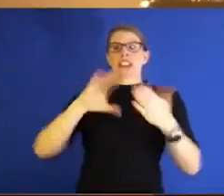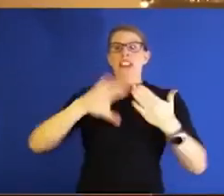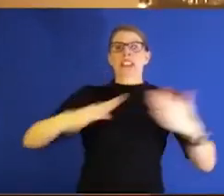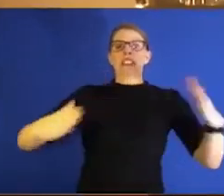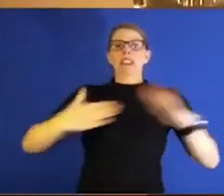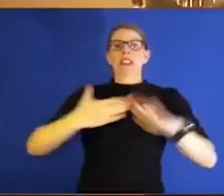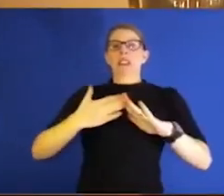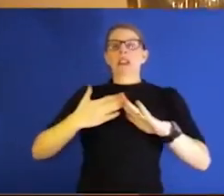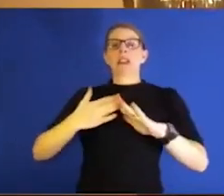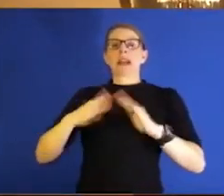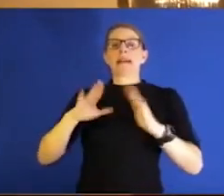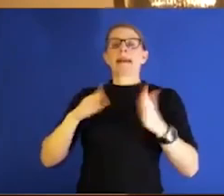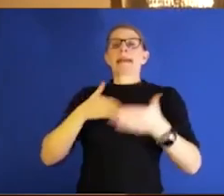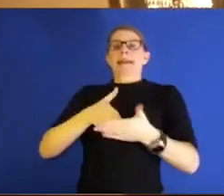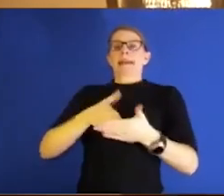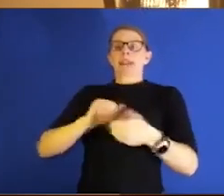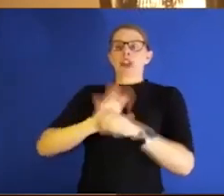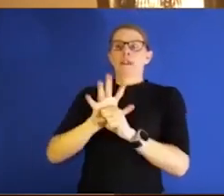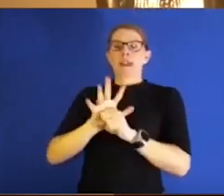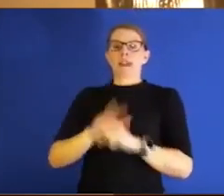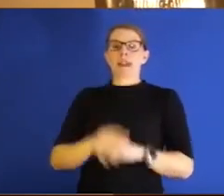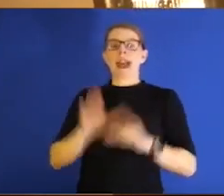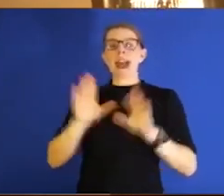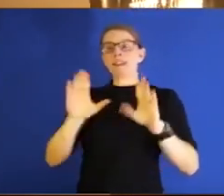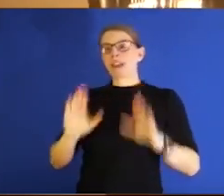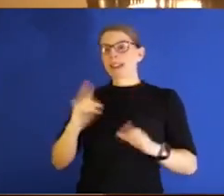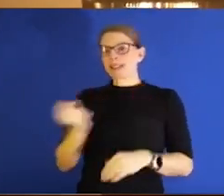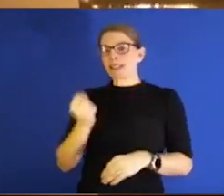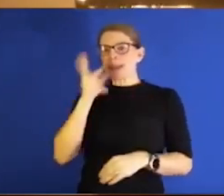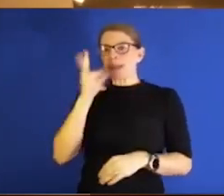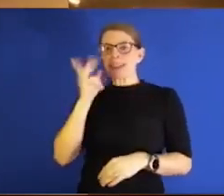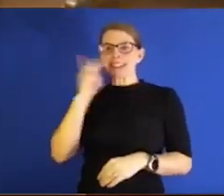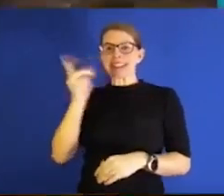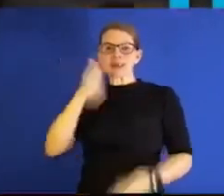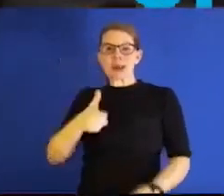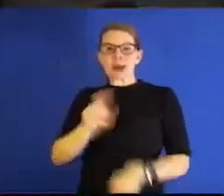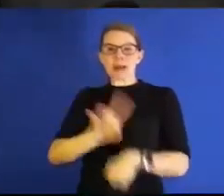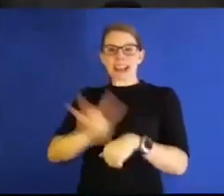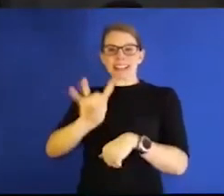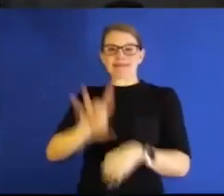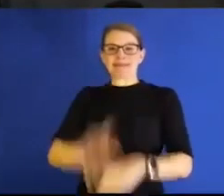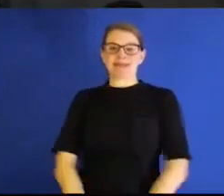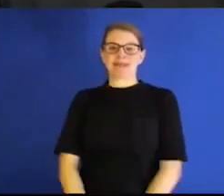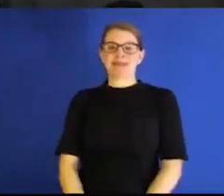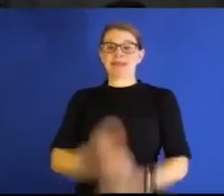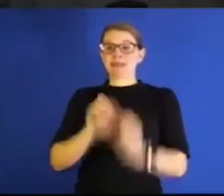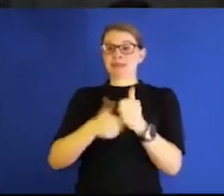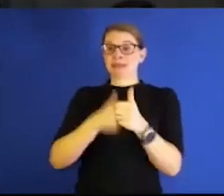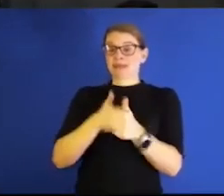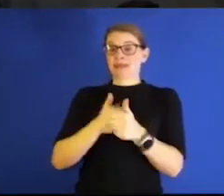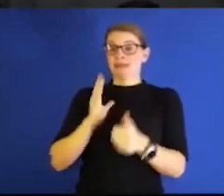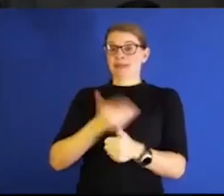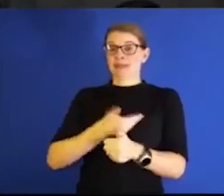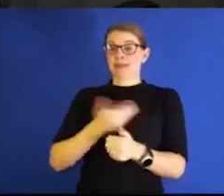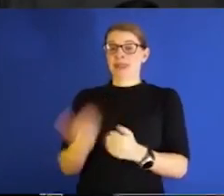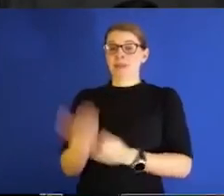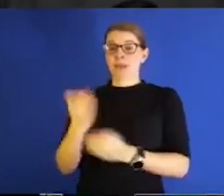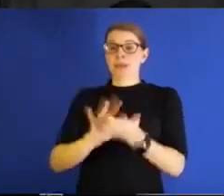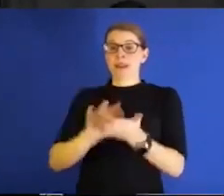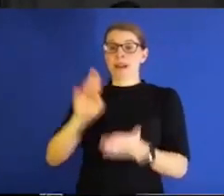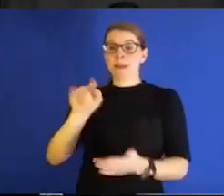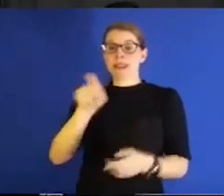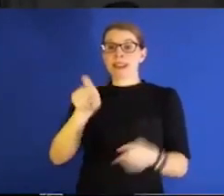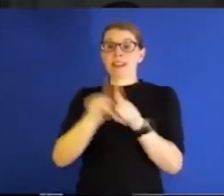Everyone, please have a great Tuesday, and we will see you back here tomorrow at 8. Subscribe to our morning medical update and open